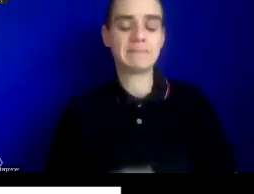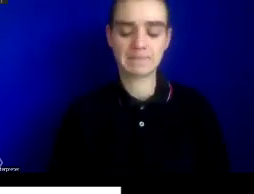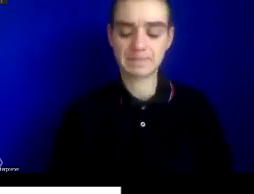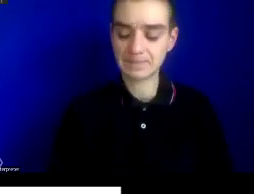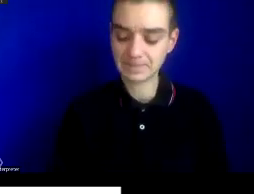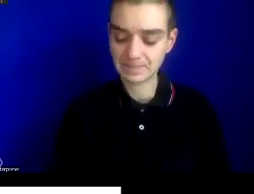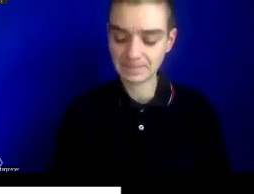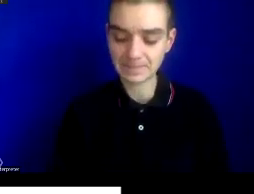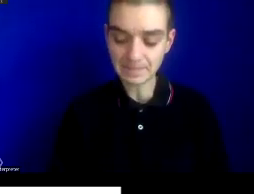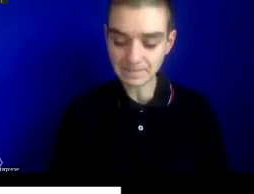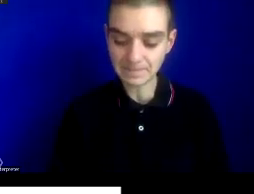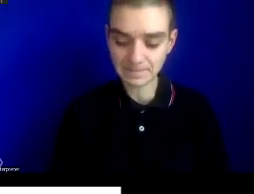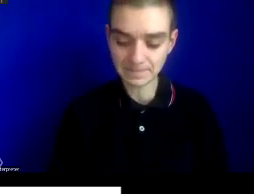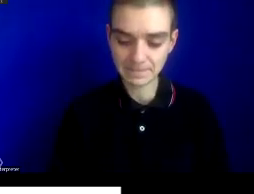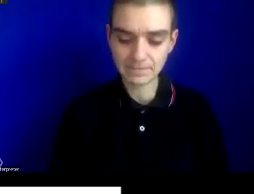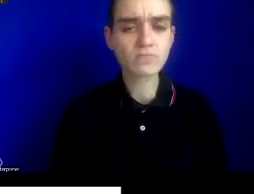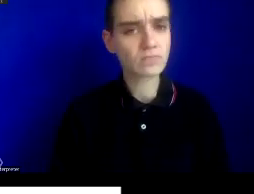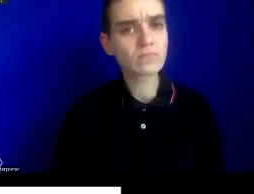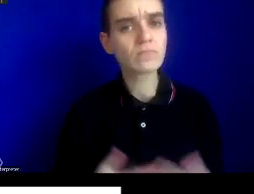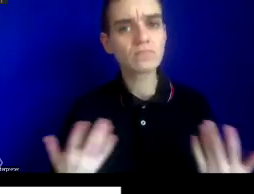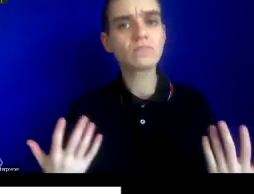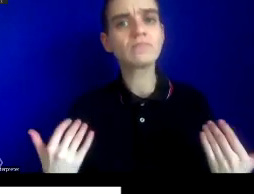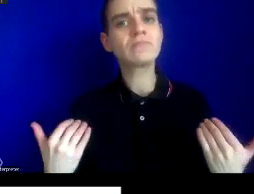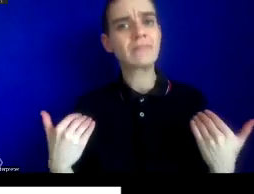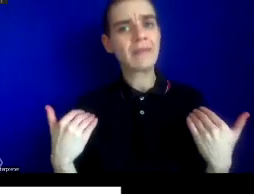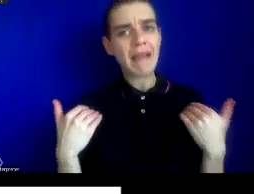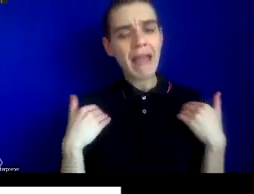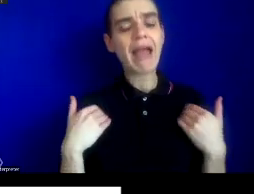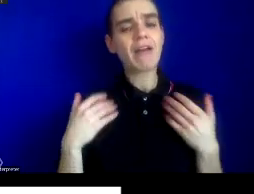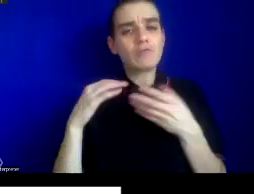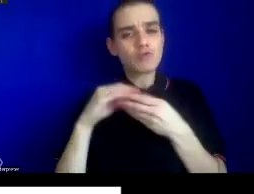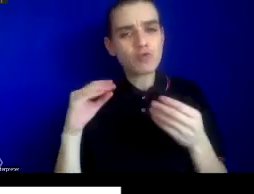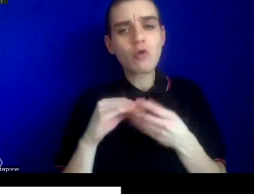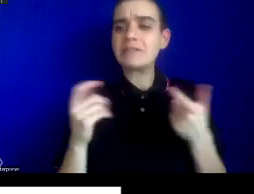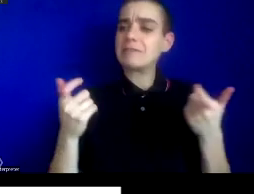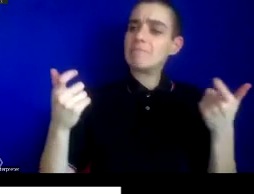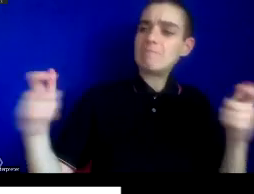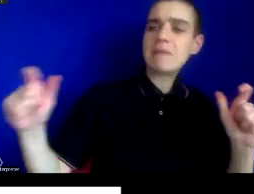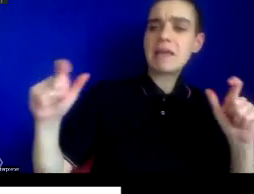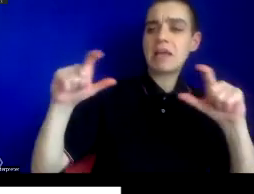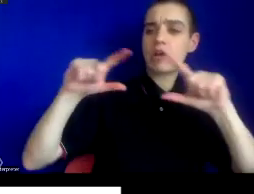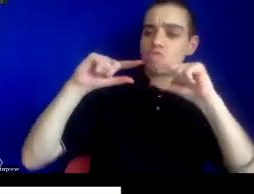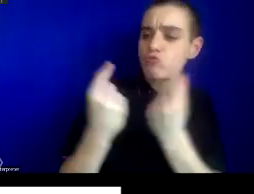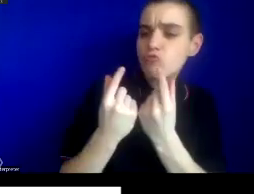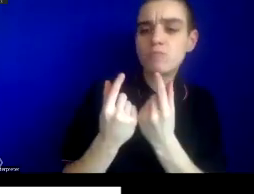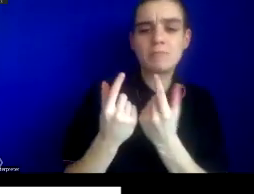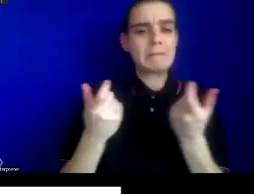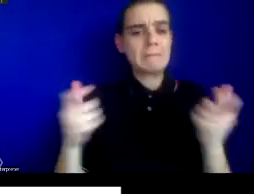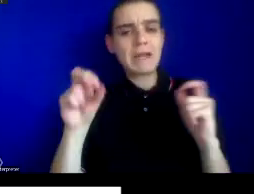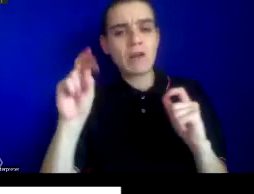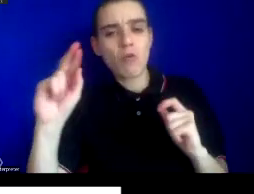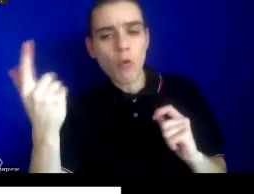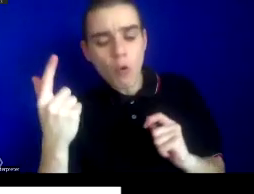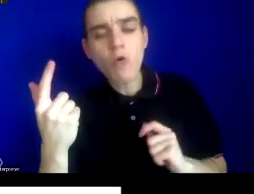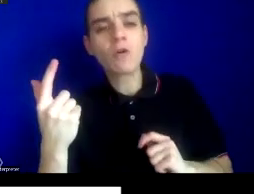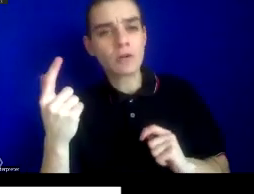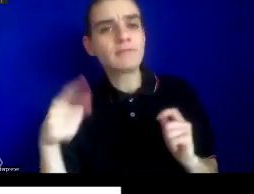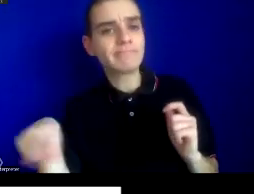So these are stories of large bureaucracies, international officials, and major voices within the scientific community.